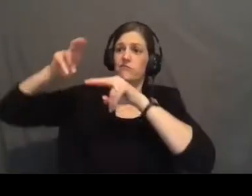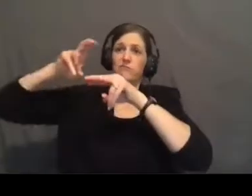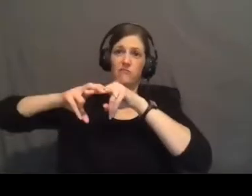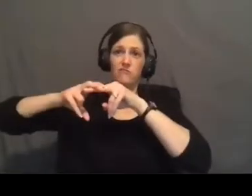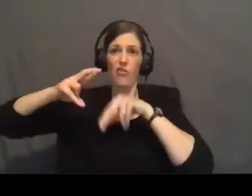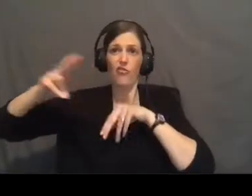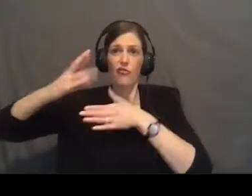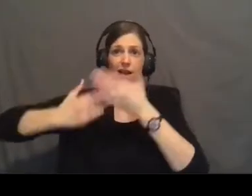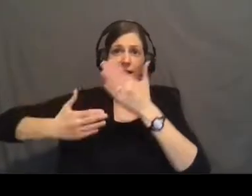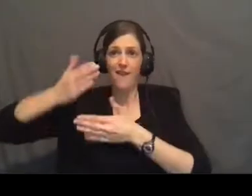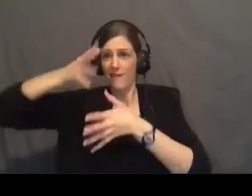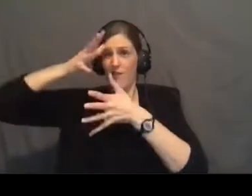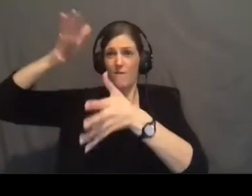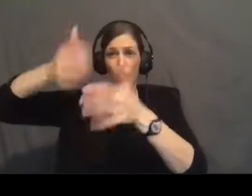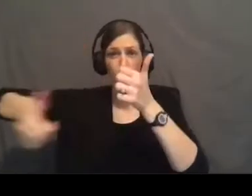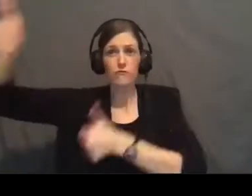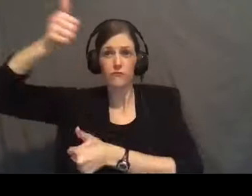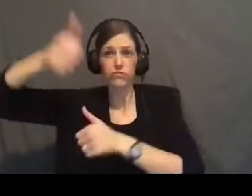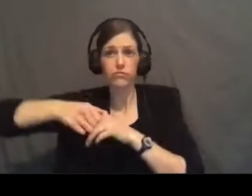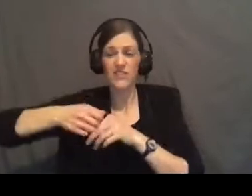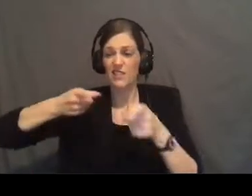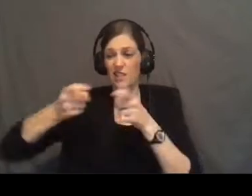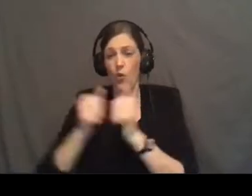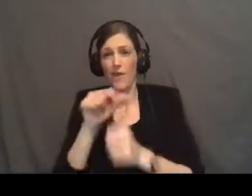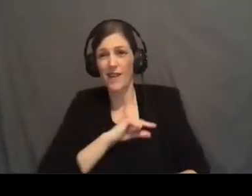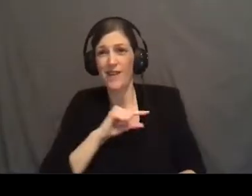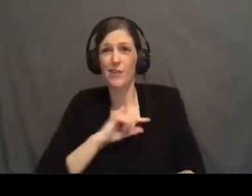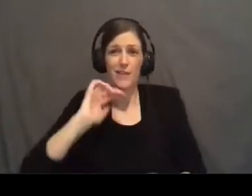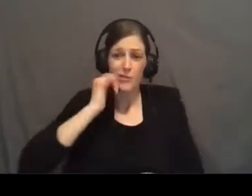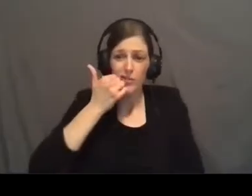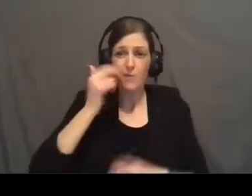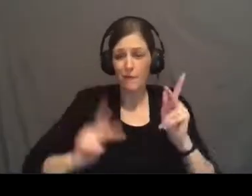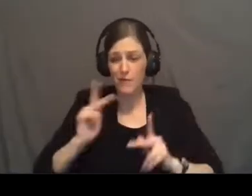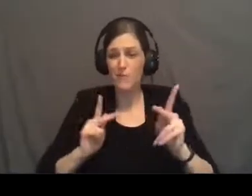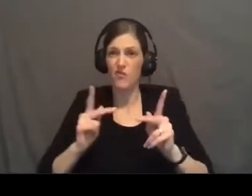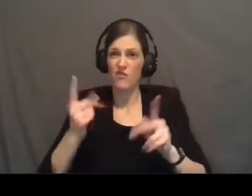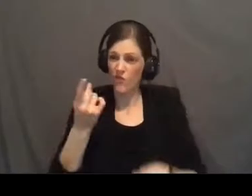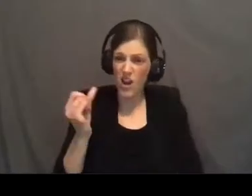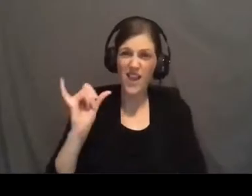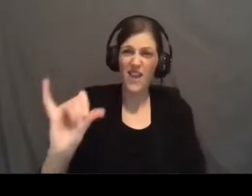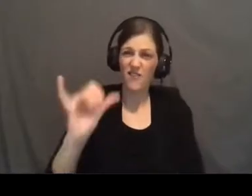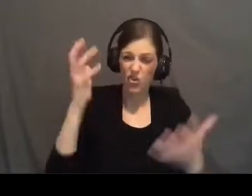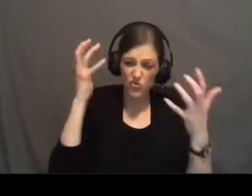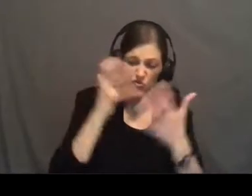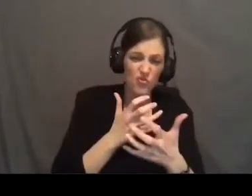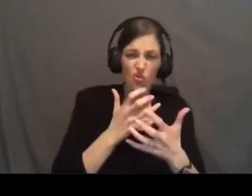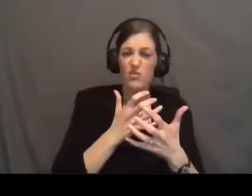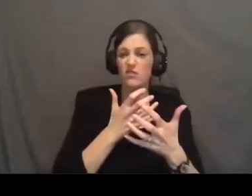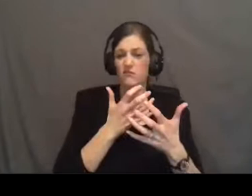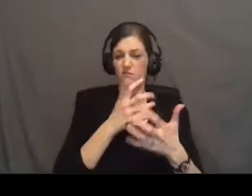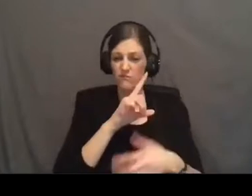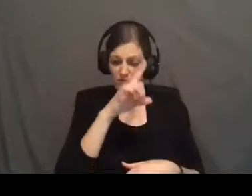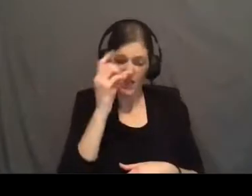of God the father almighty he dealt with the guilt and shame of the human race that is forever darkened and blacked out hope